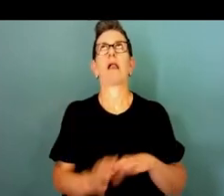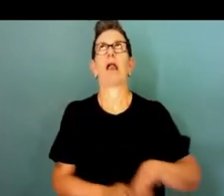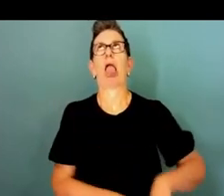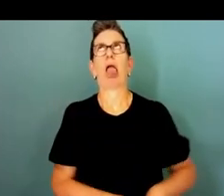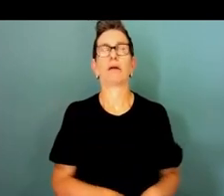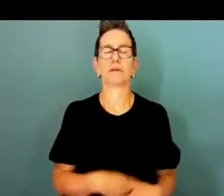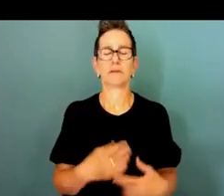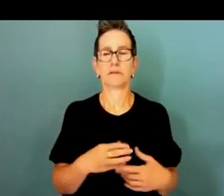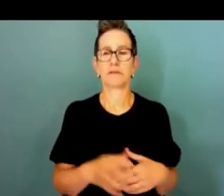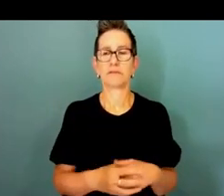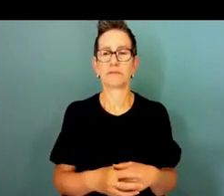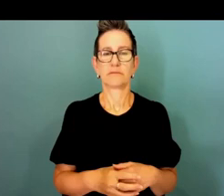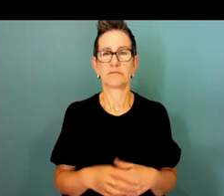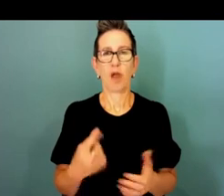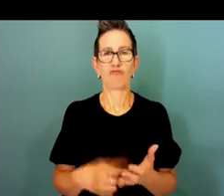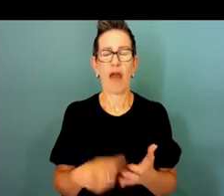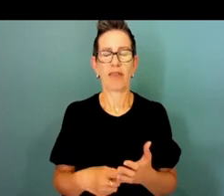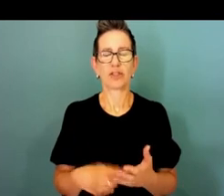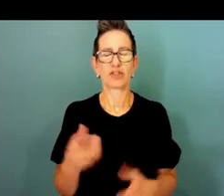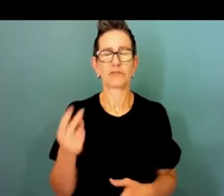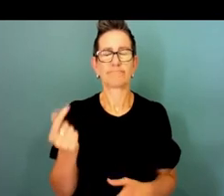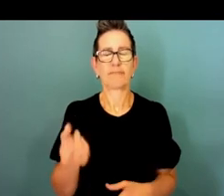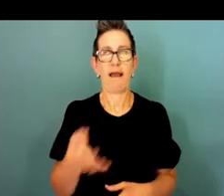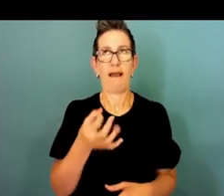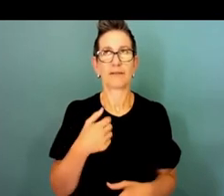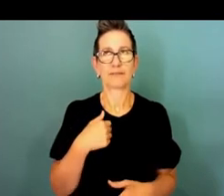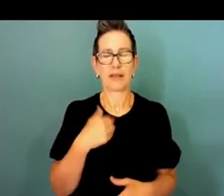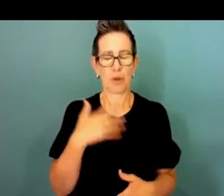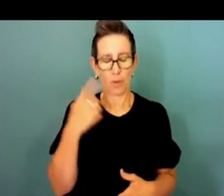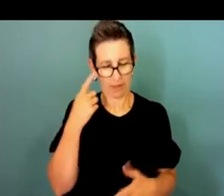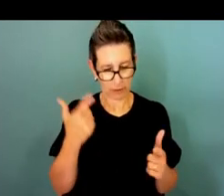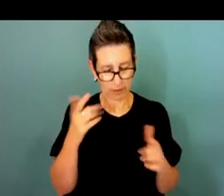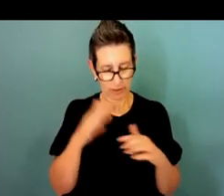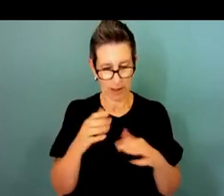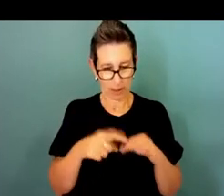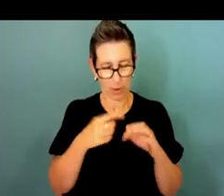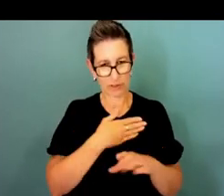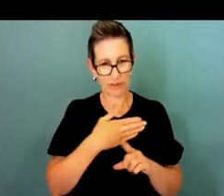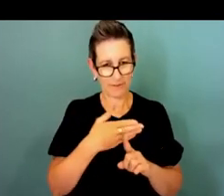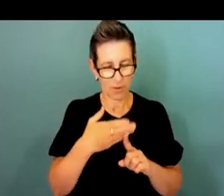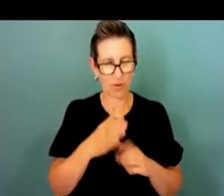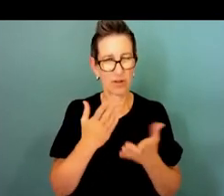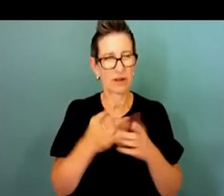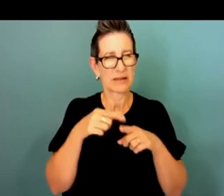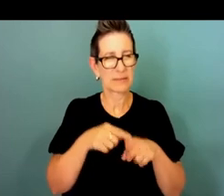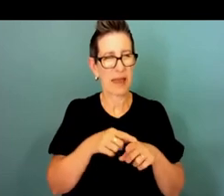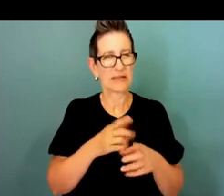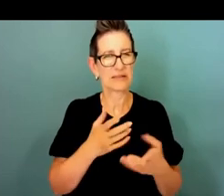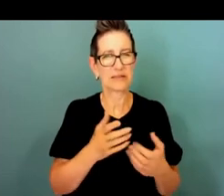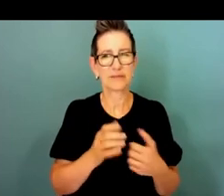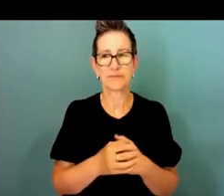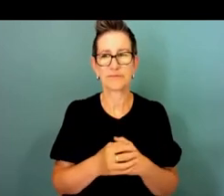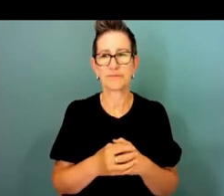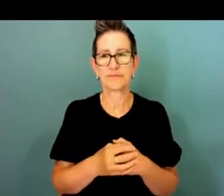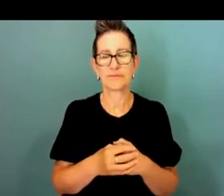they'd rather take it on the fly so I just think we need to have flexible approaches don't get locked